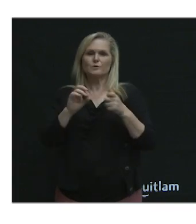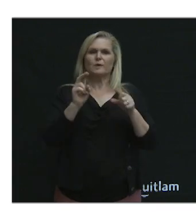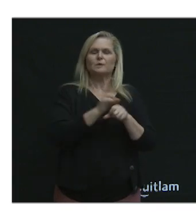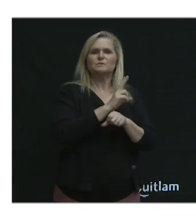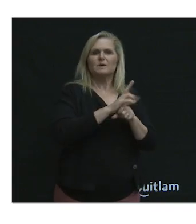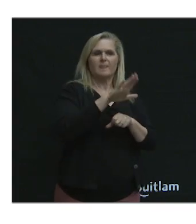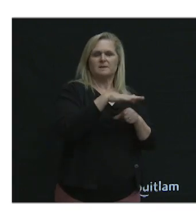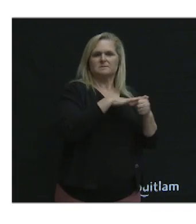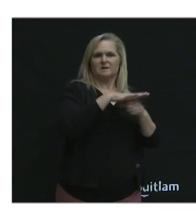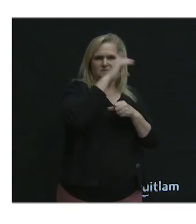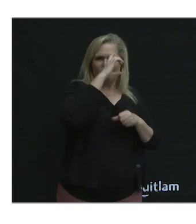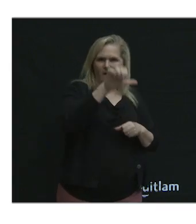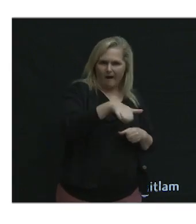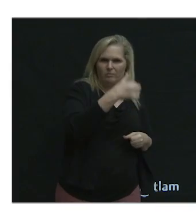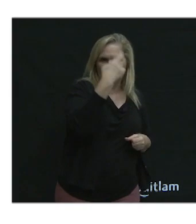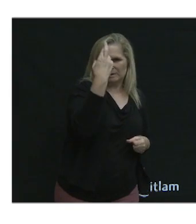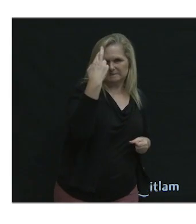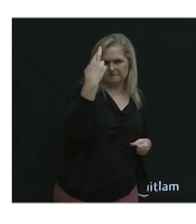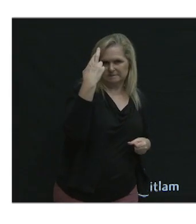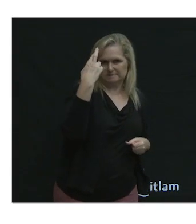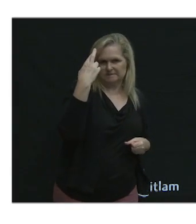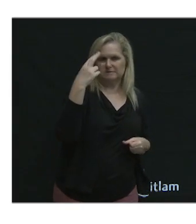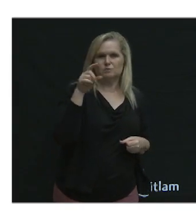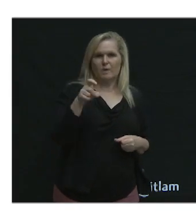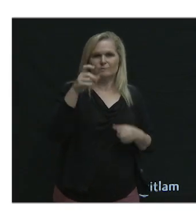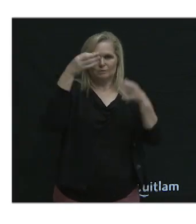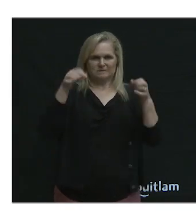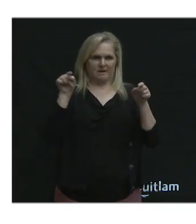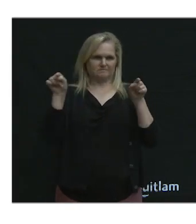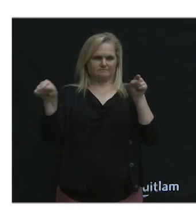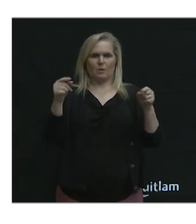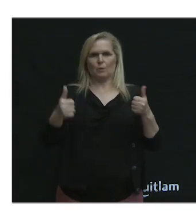space for whatever else your community needs. Thank you.